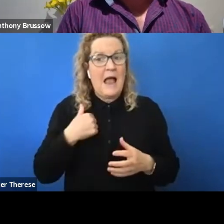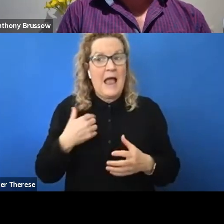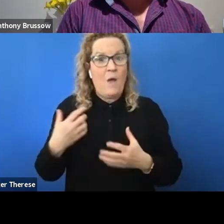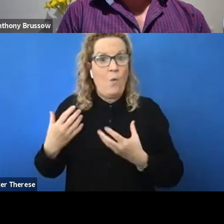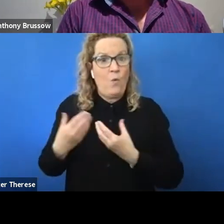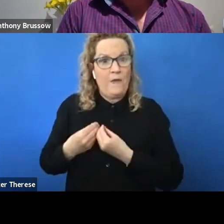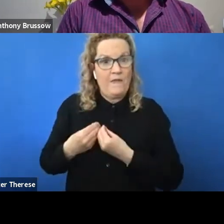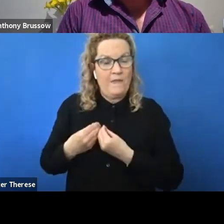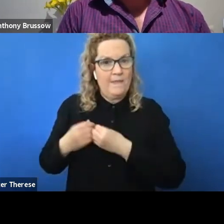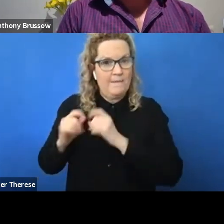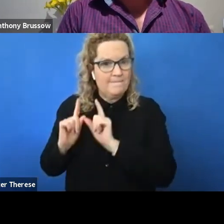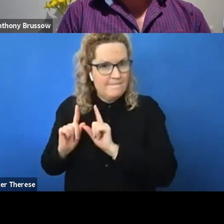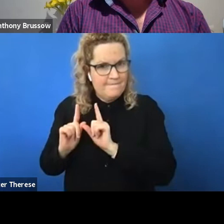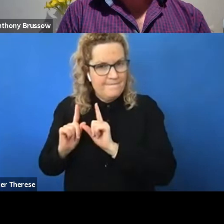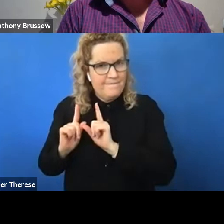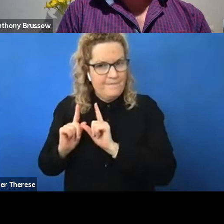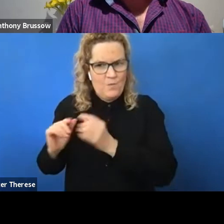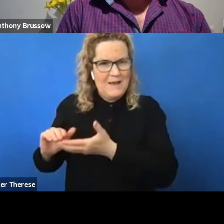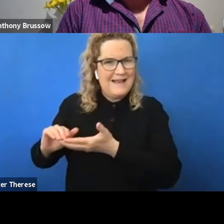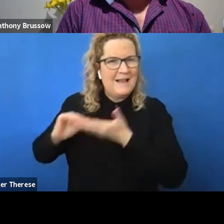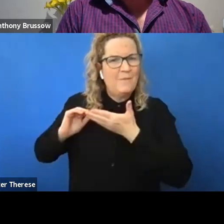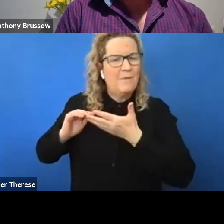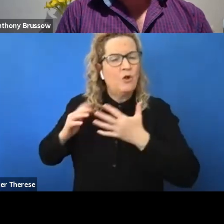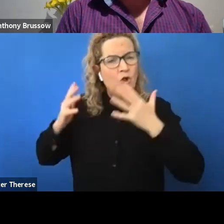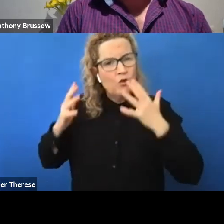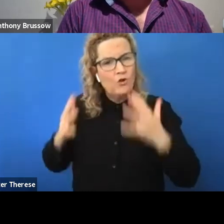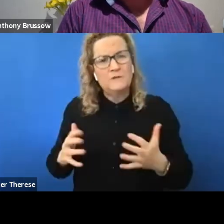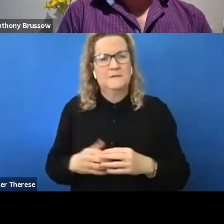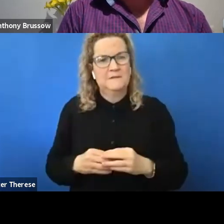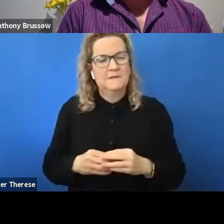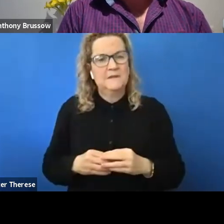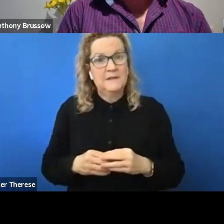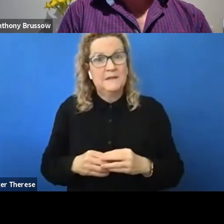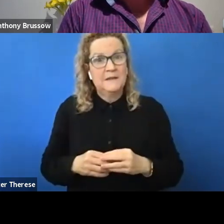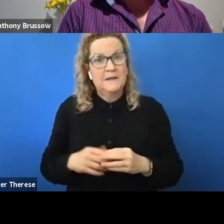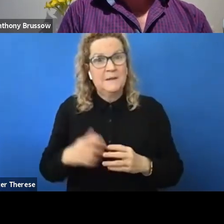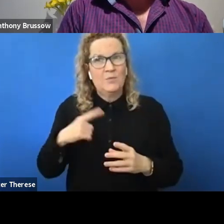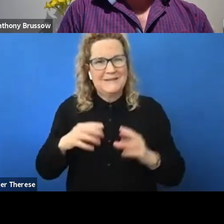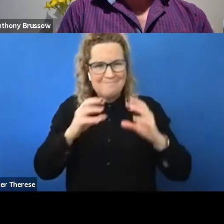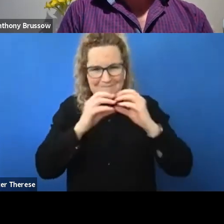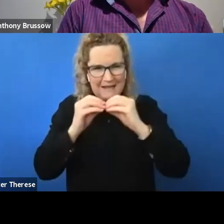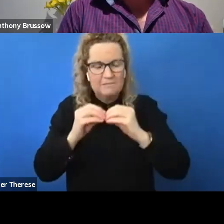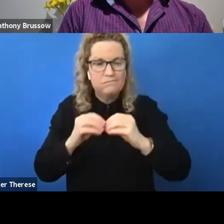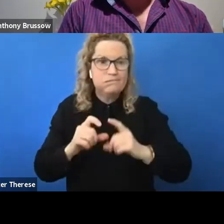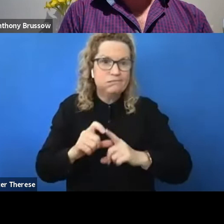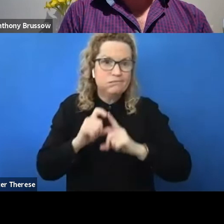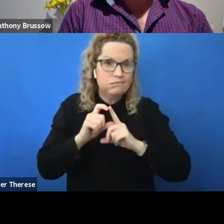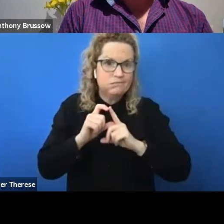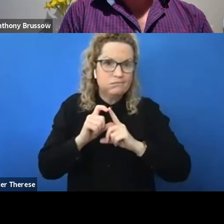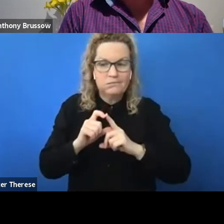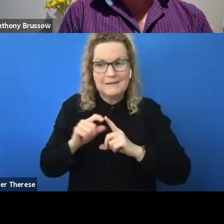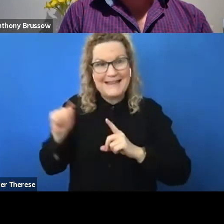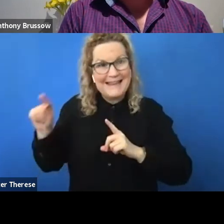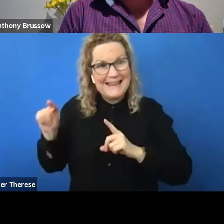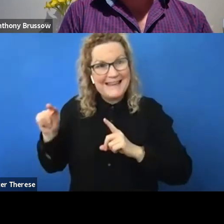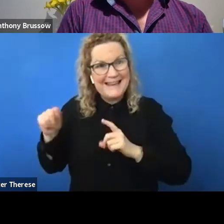that's what helped me so much, because a lot of times I battled with spelling in it, and he was there. When I would